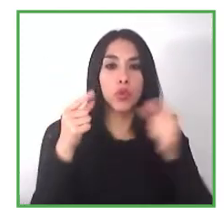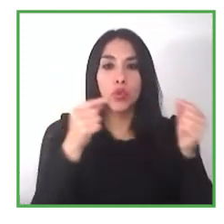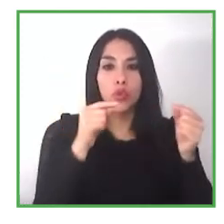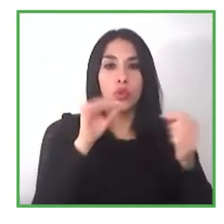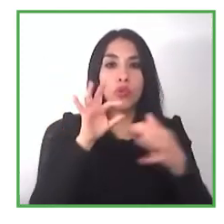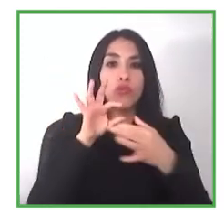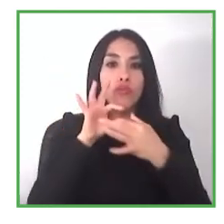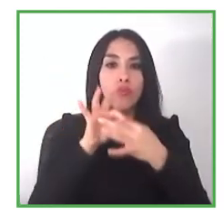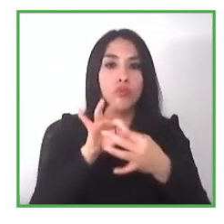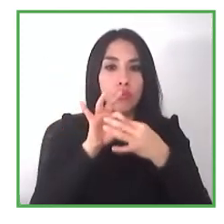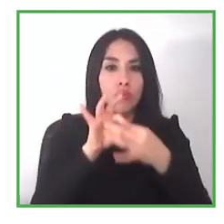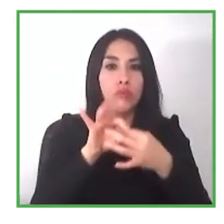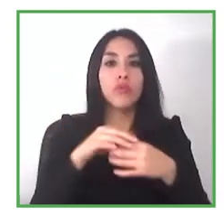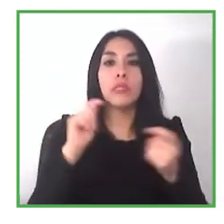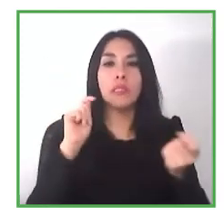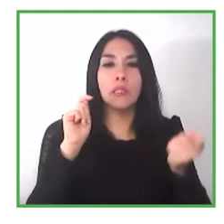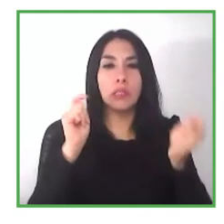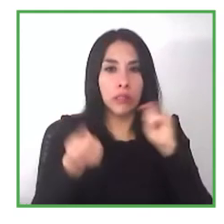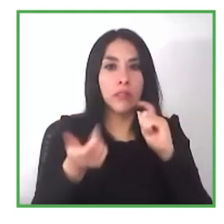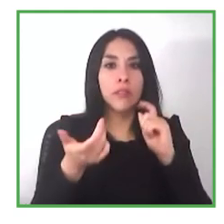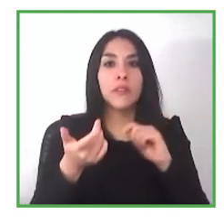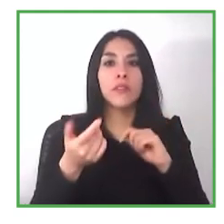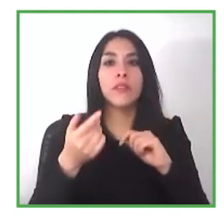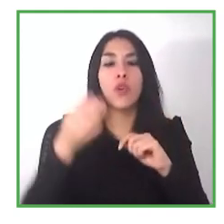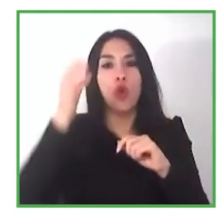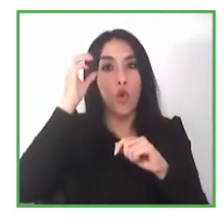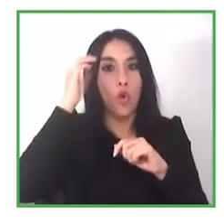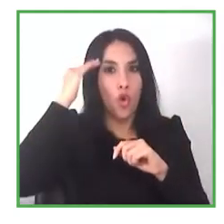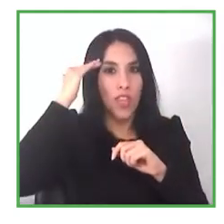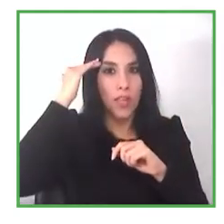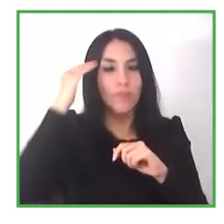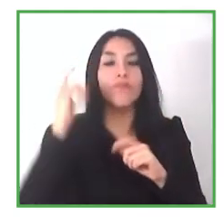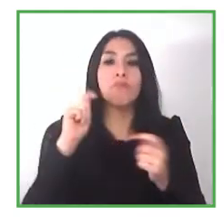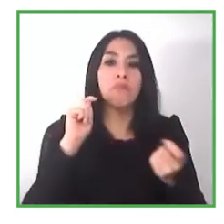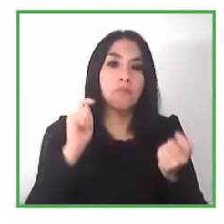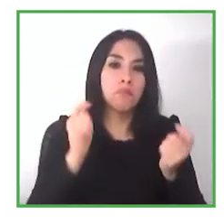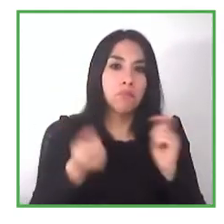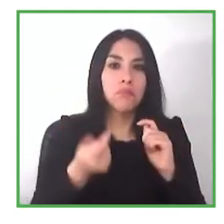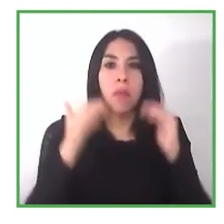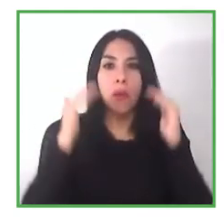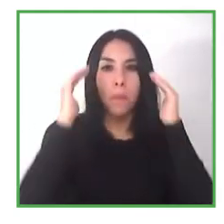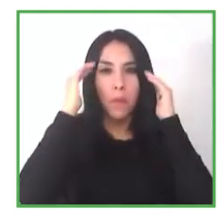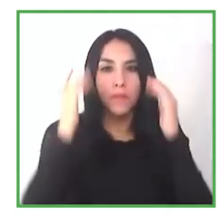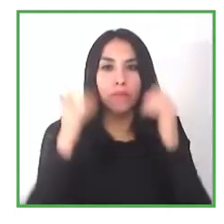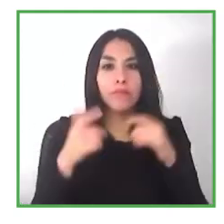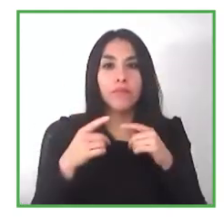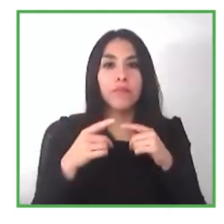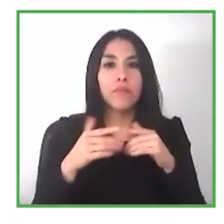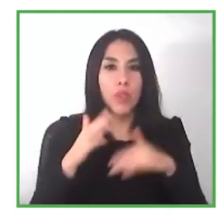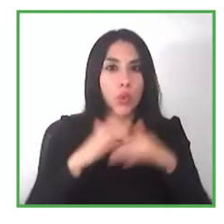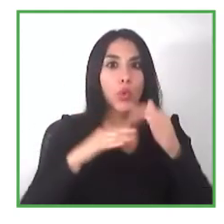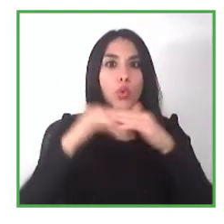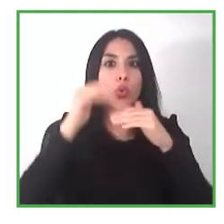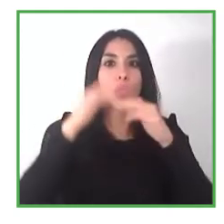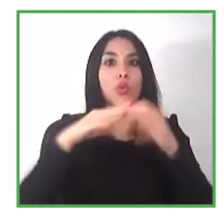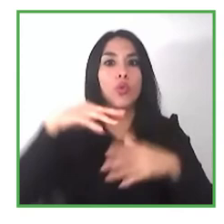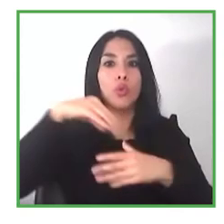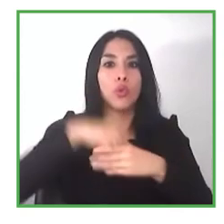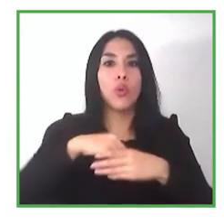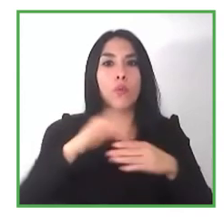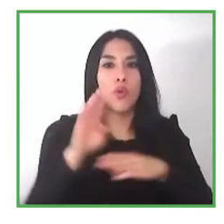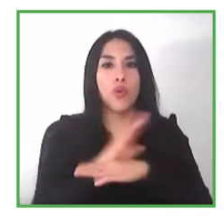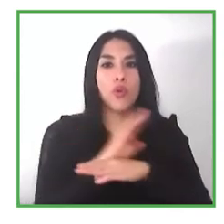in the work that you have performed in relation to that change in the mindset that we need to